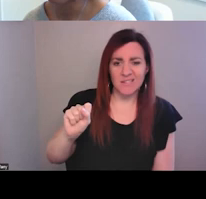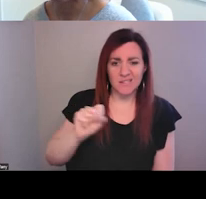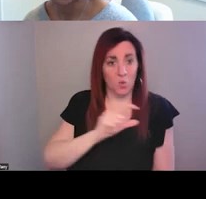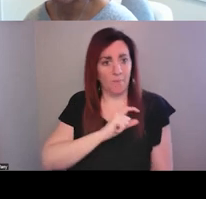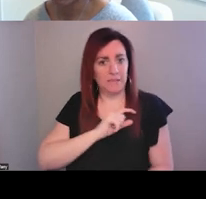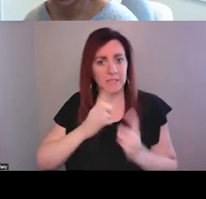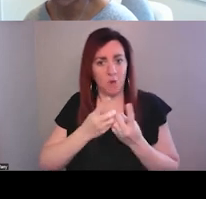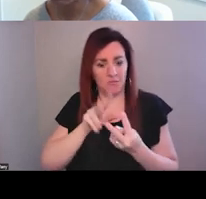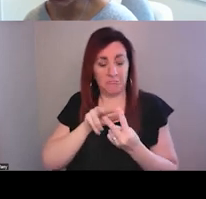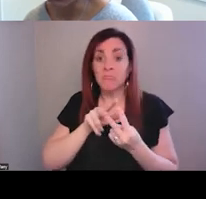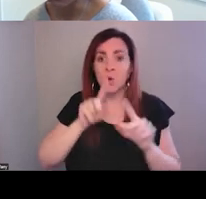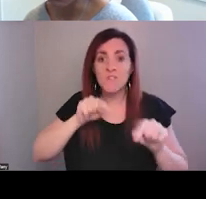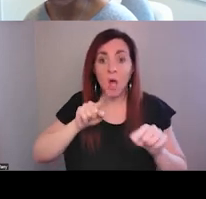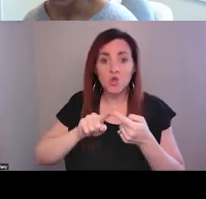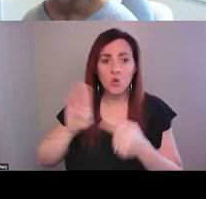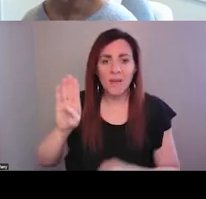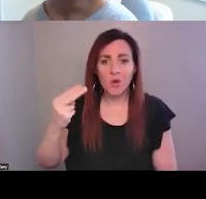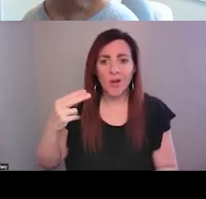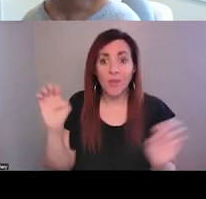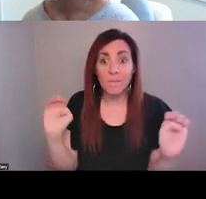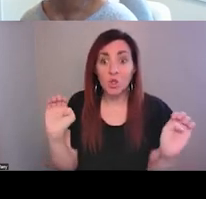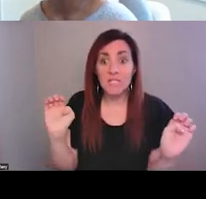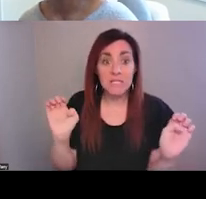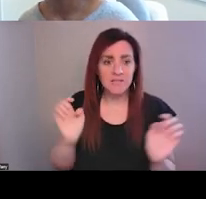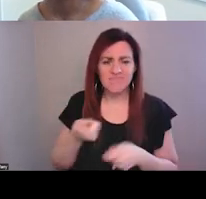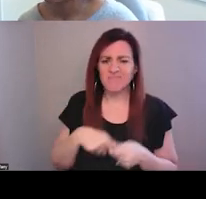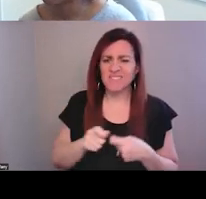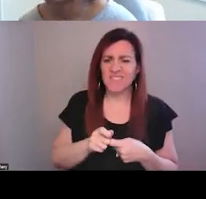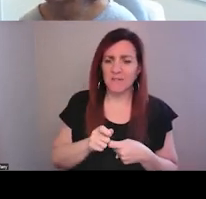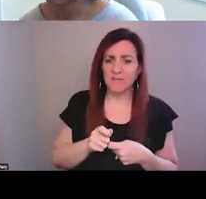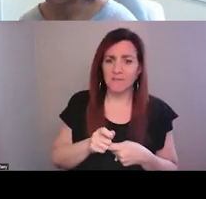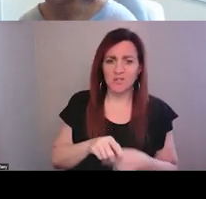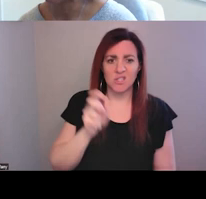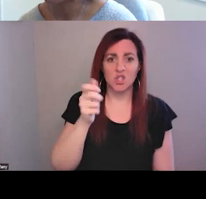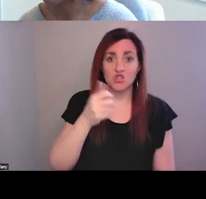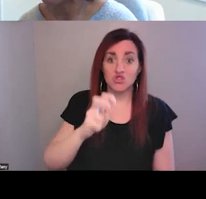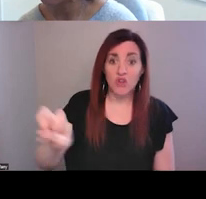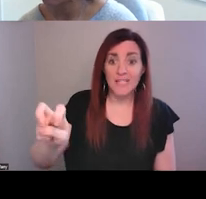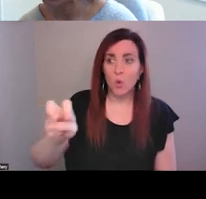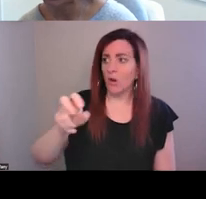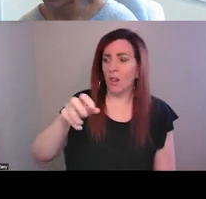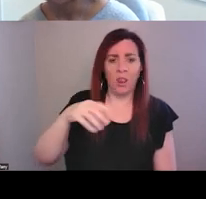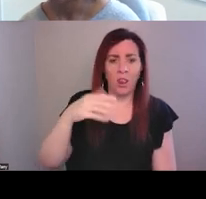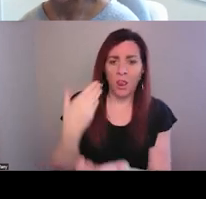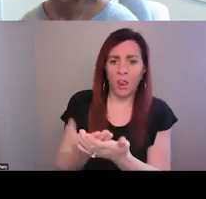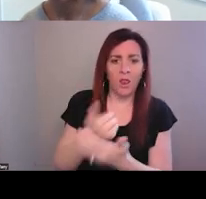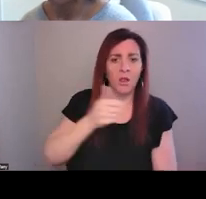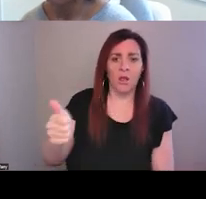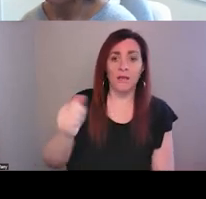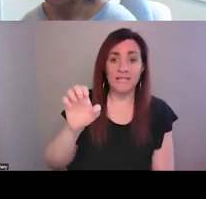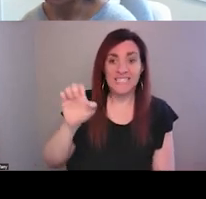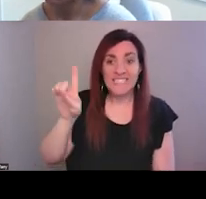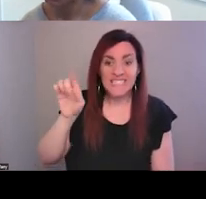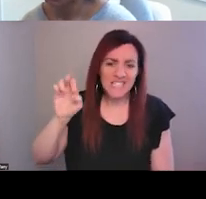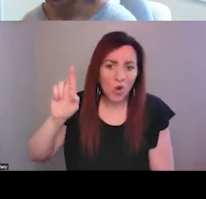responding to behavioral health emergencies, instead of those, you know, being transferred directly to an ED, so to speak, those mobile